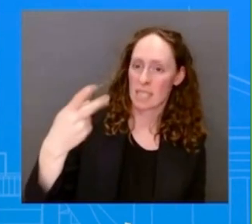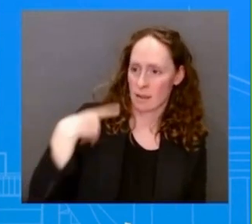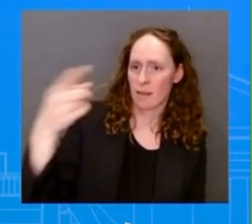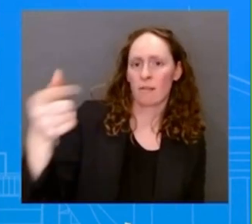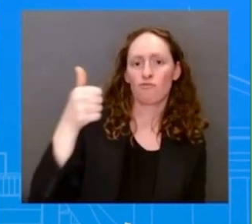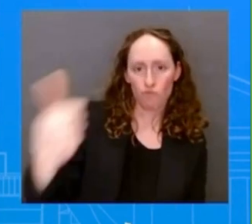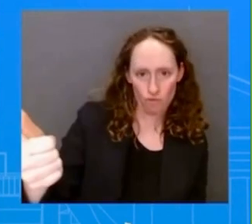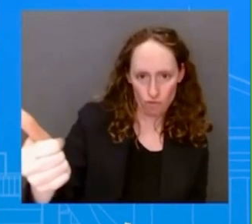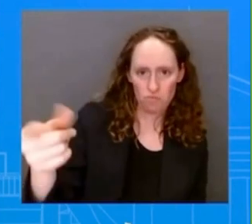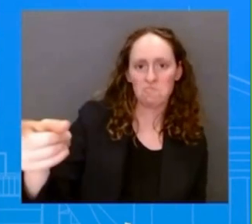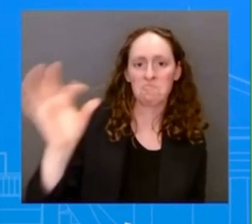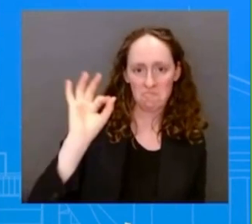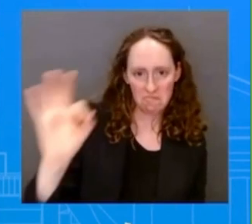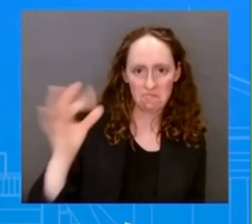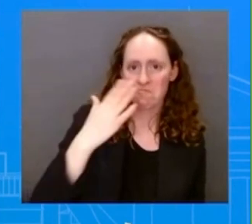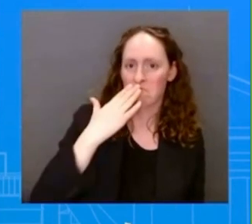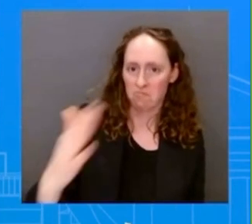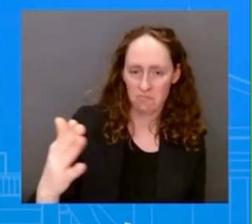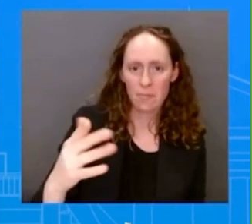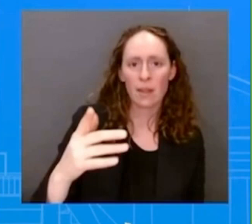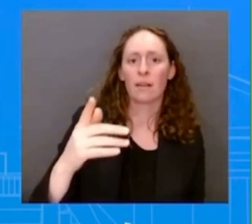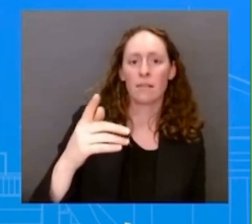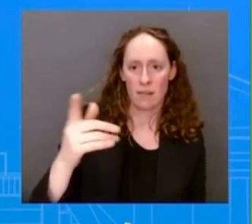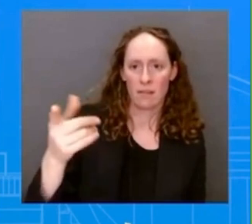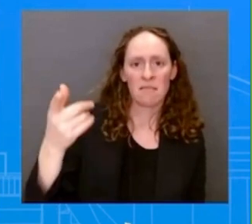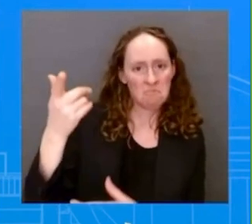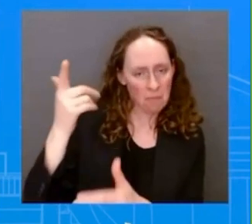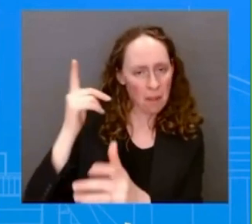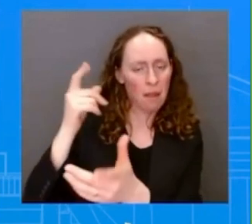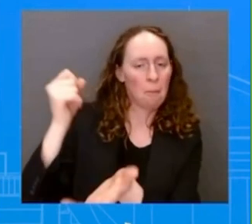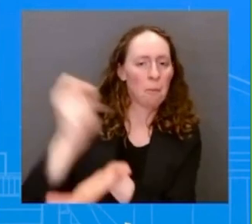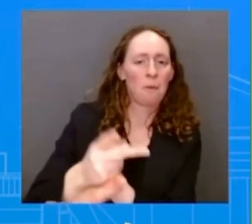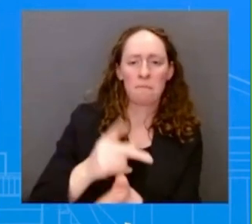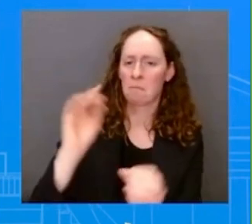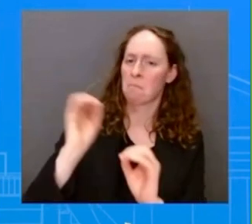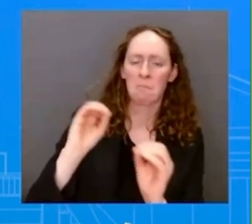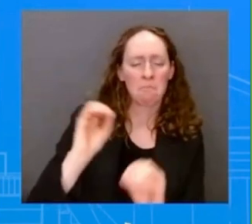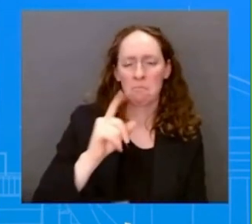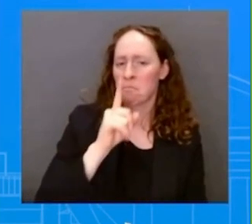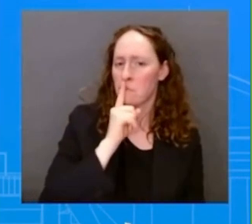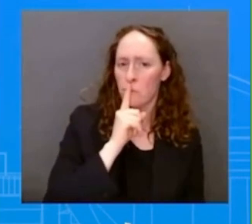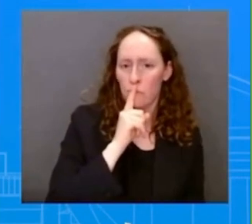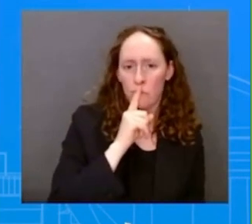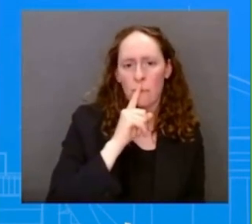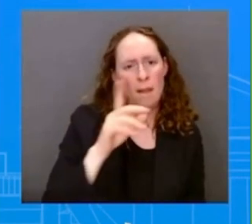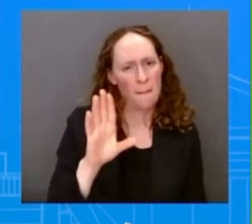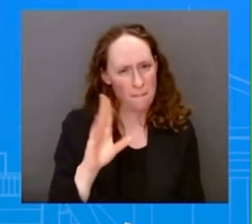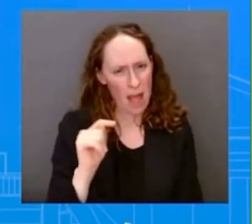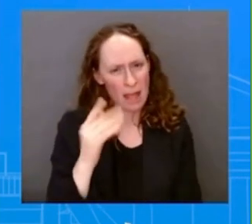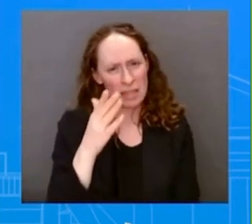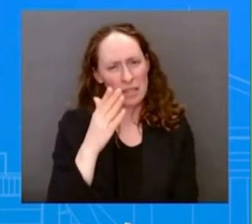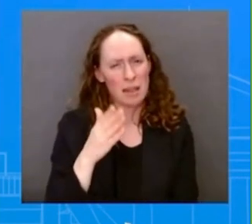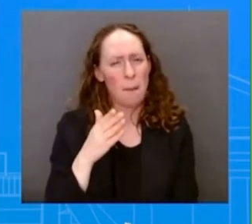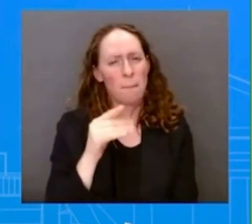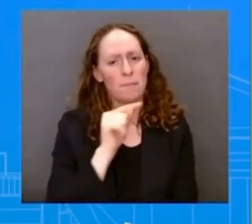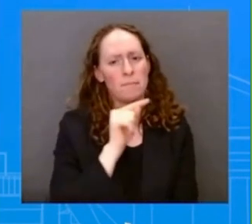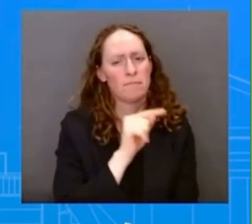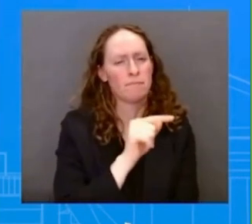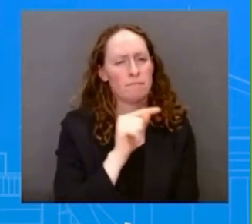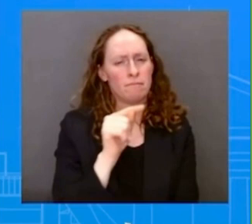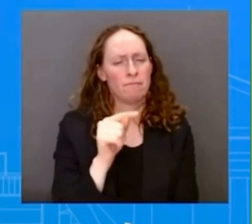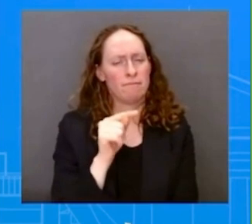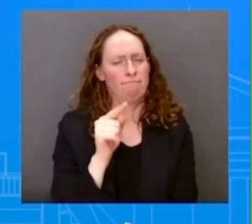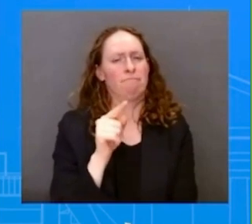Turkey, what was the reasoning behind not inviting them? Yeah, I think I addressed this a little bit yesterday. The art to